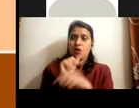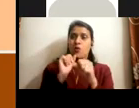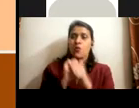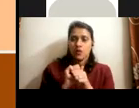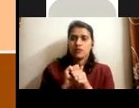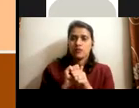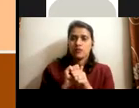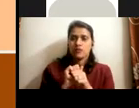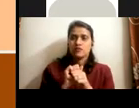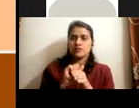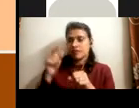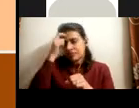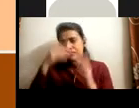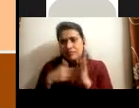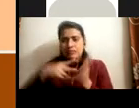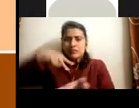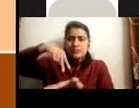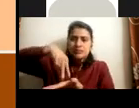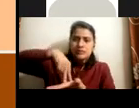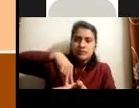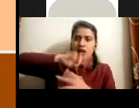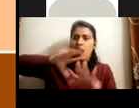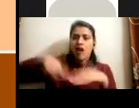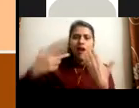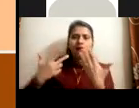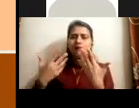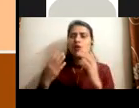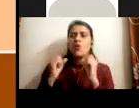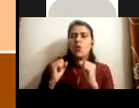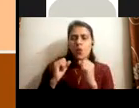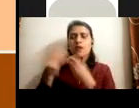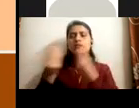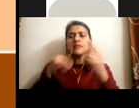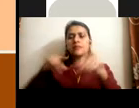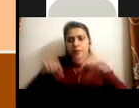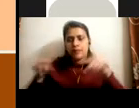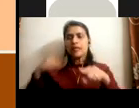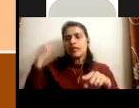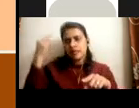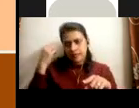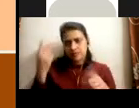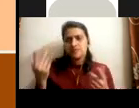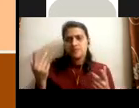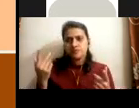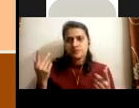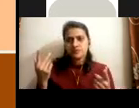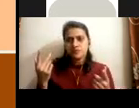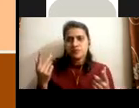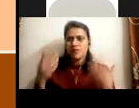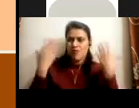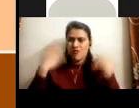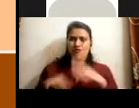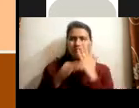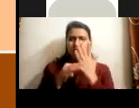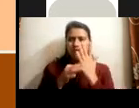they're finding it difficult to stand and work for eight hours. Um, a lot of reasons, not that sometimes, yes, physical fitness